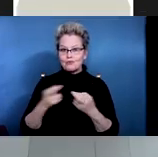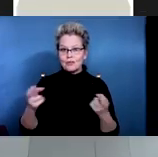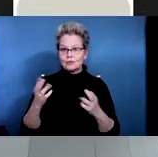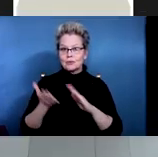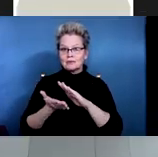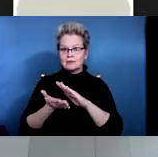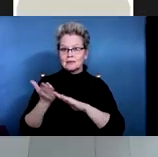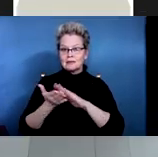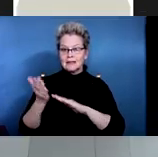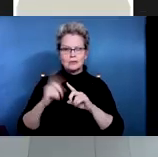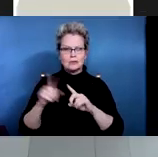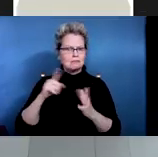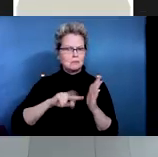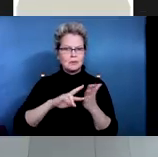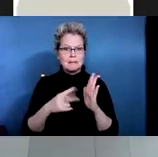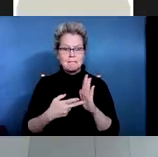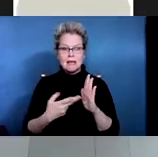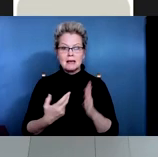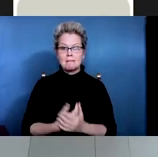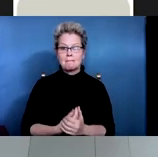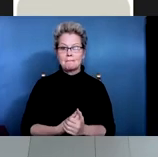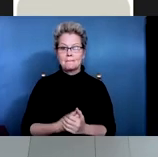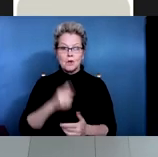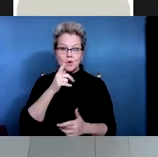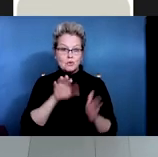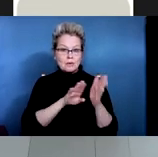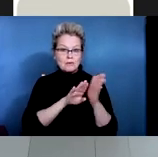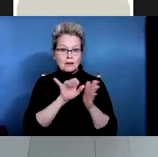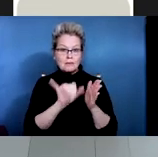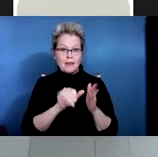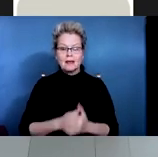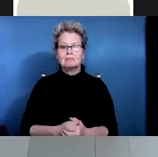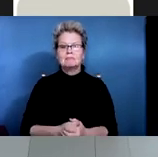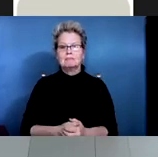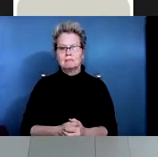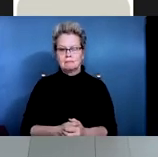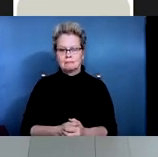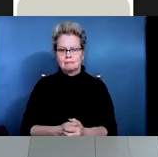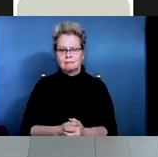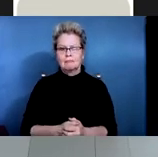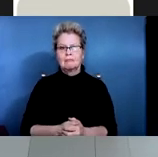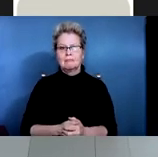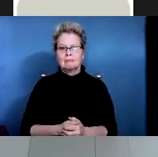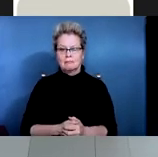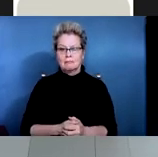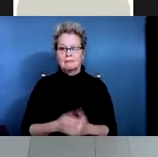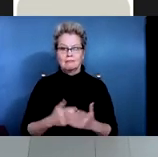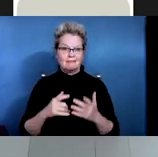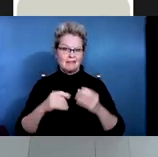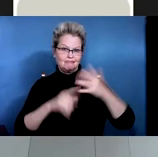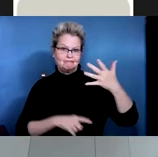terms of what it is, who developed it, and et cetera.